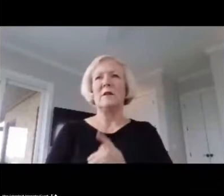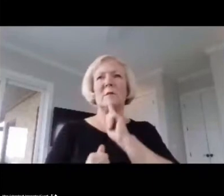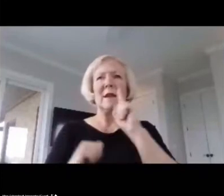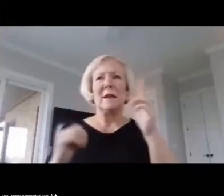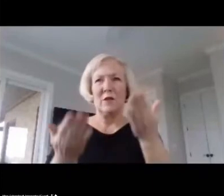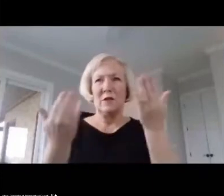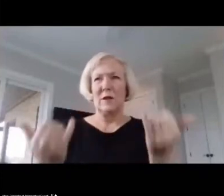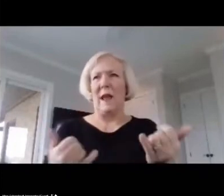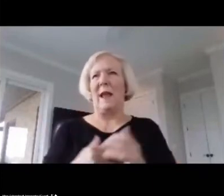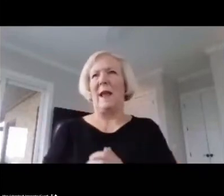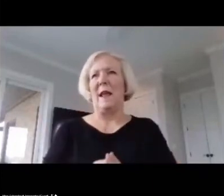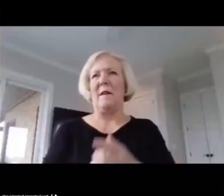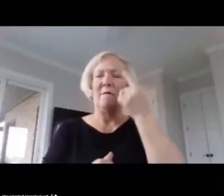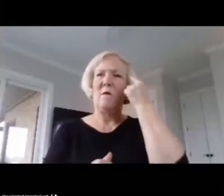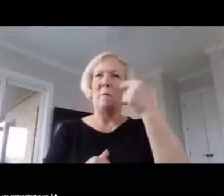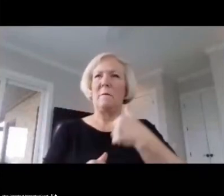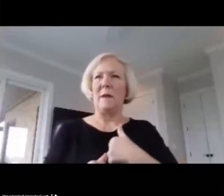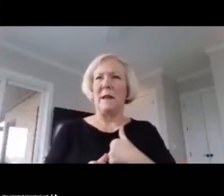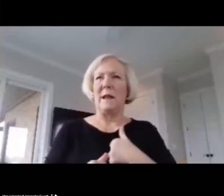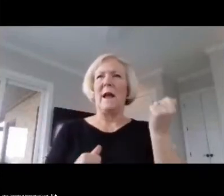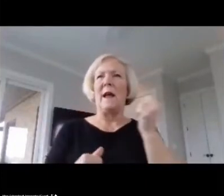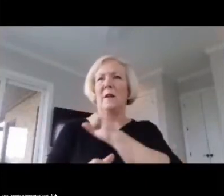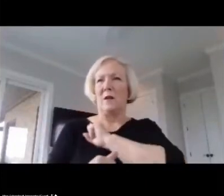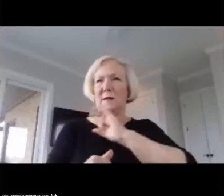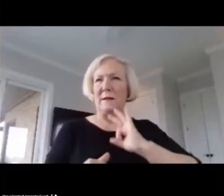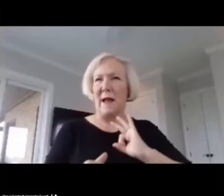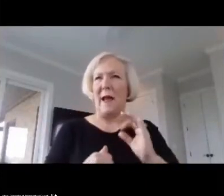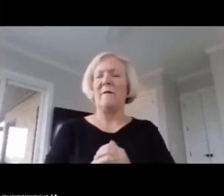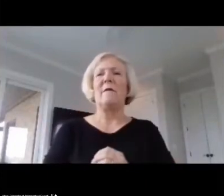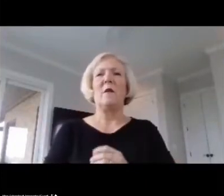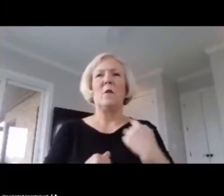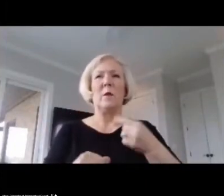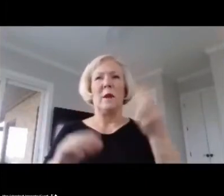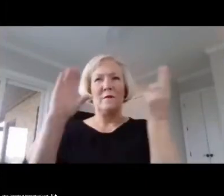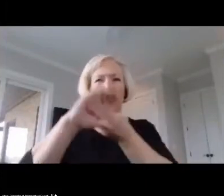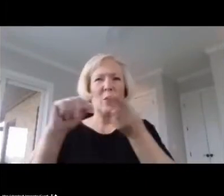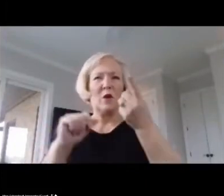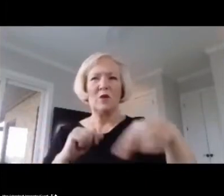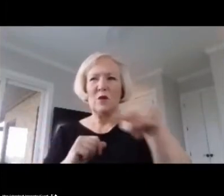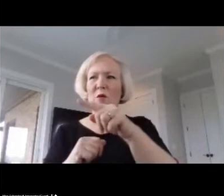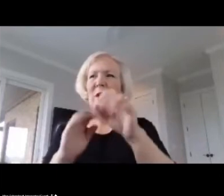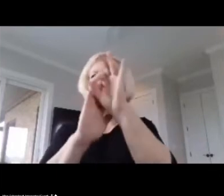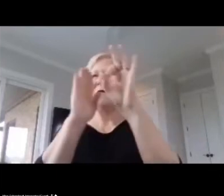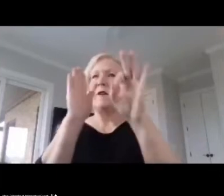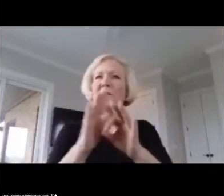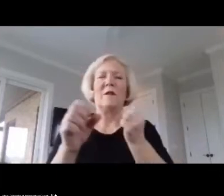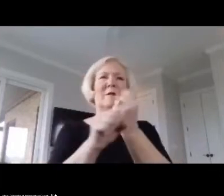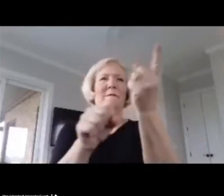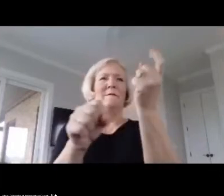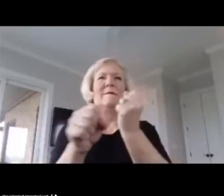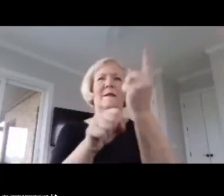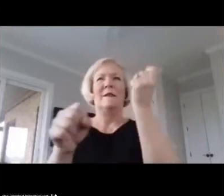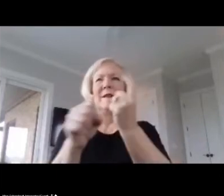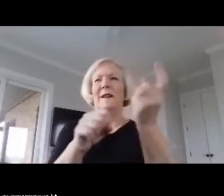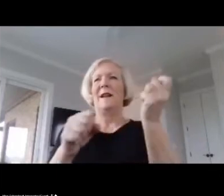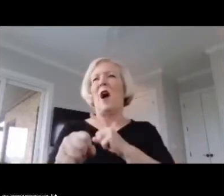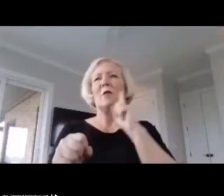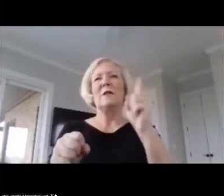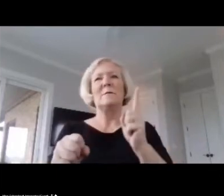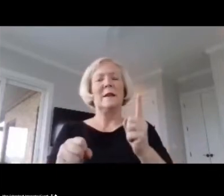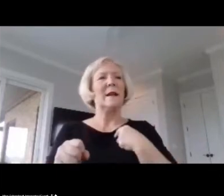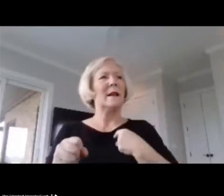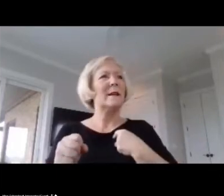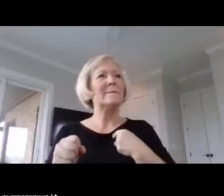today. For me and our staff, we've joined you in Frankfurt year after year, and it's always been a highlight.